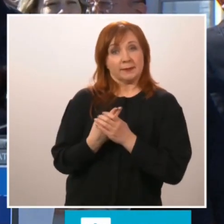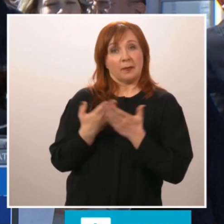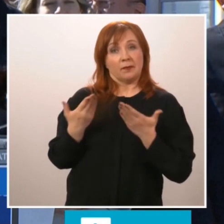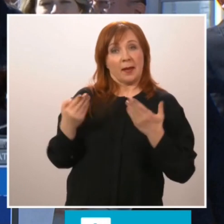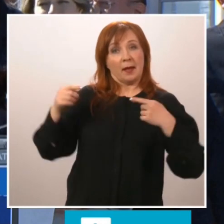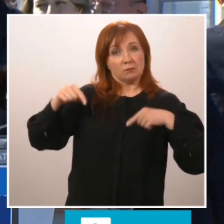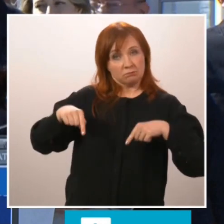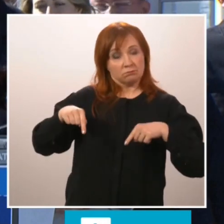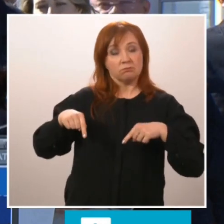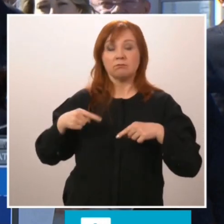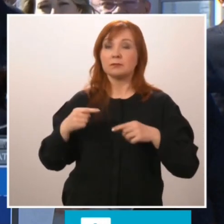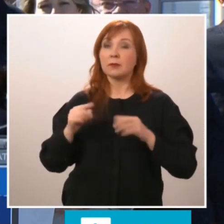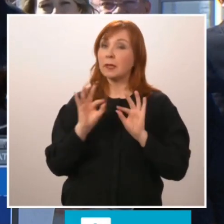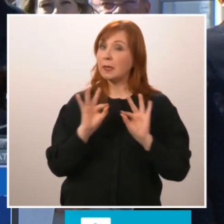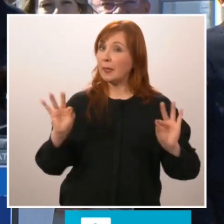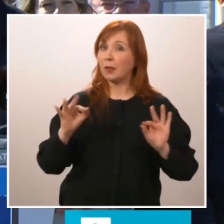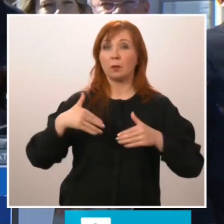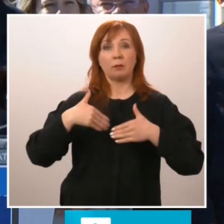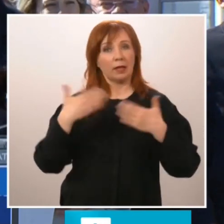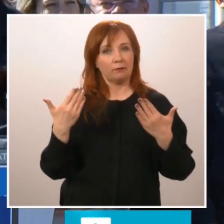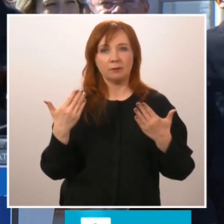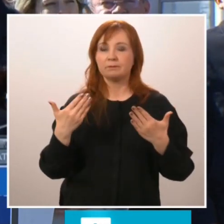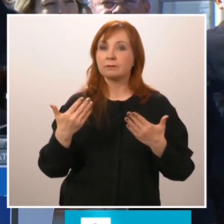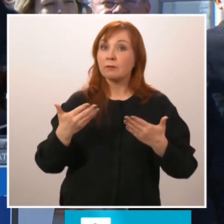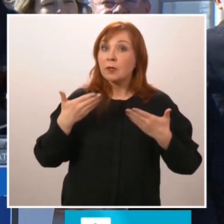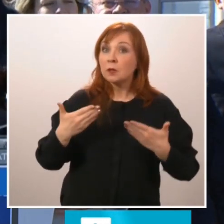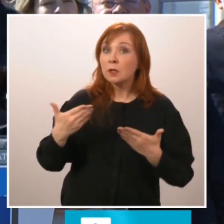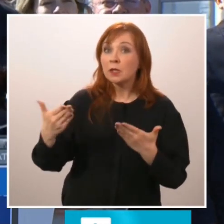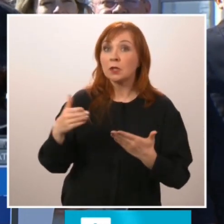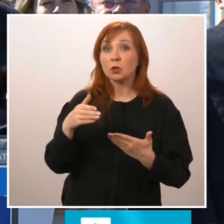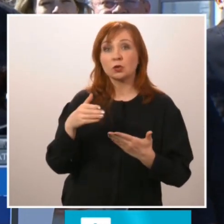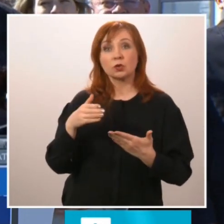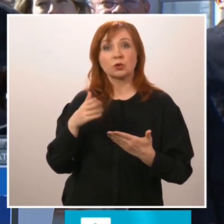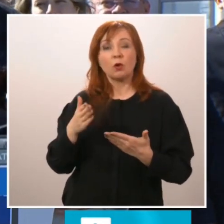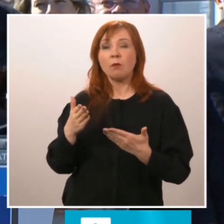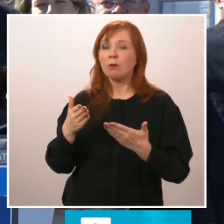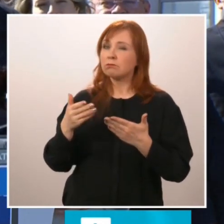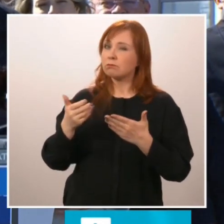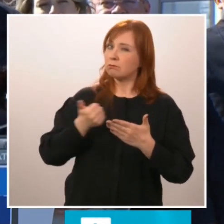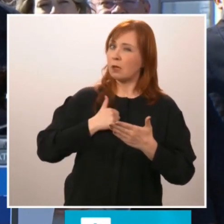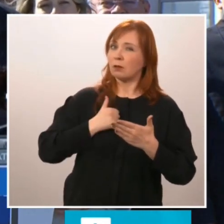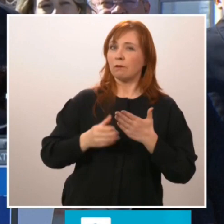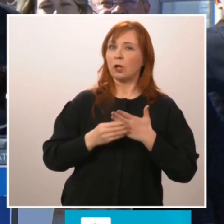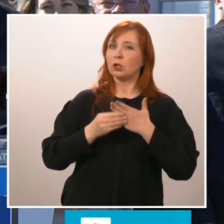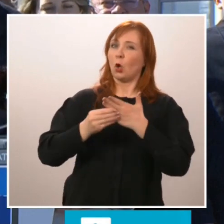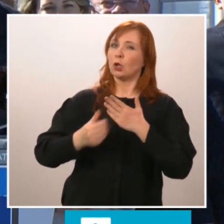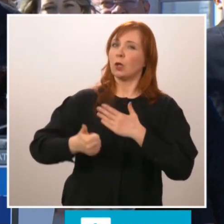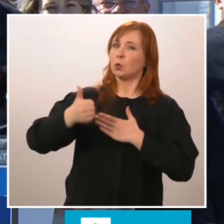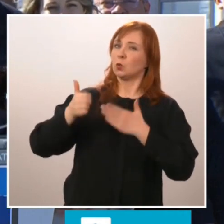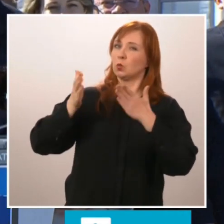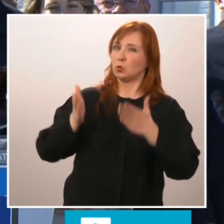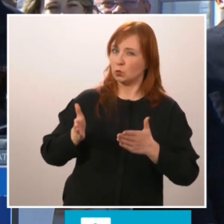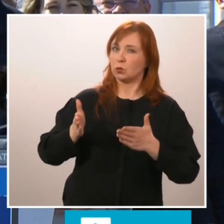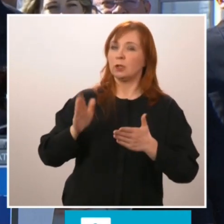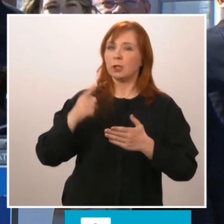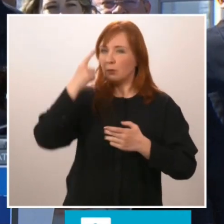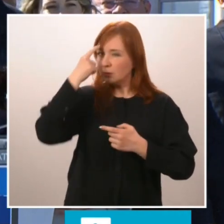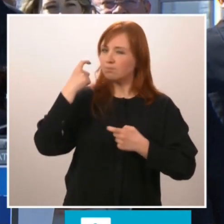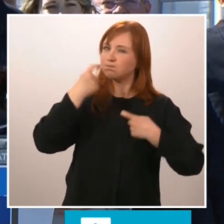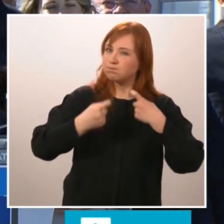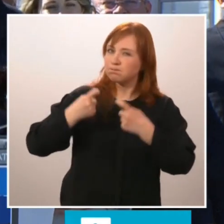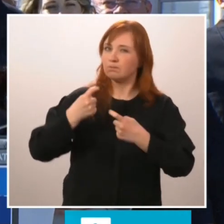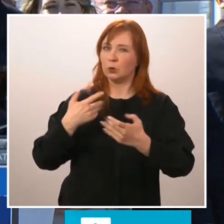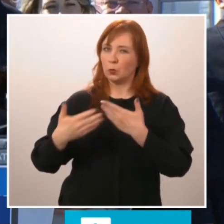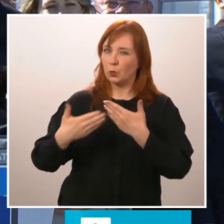day. Thank you for your outstanding leadership and your tireless work to make